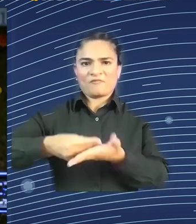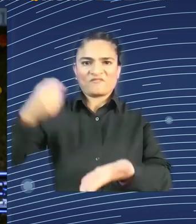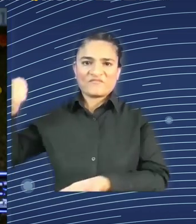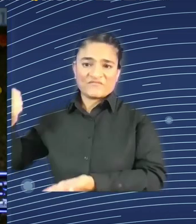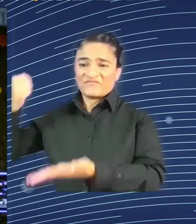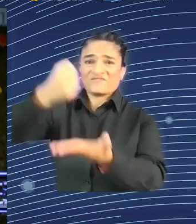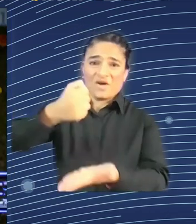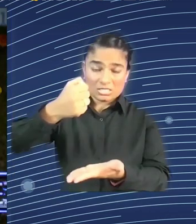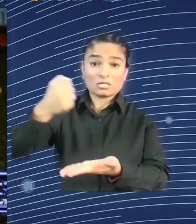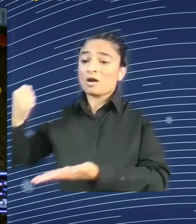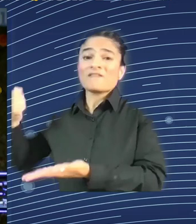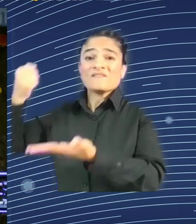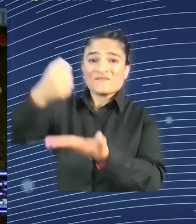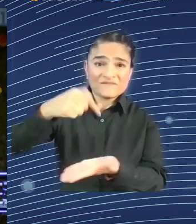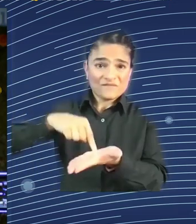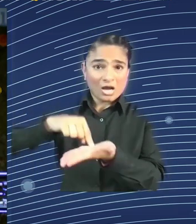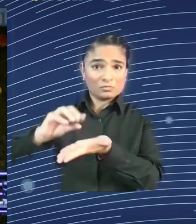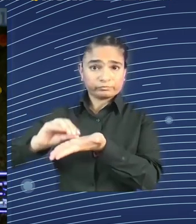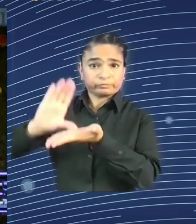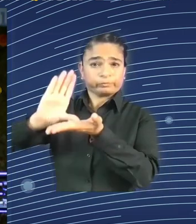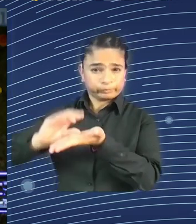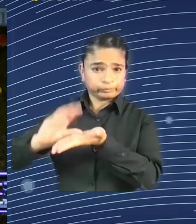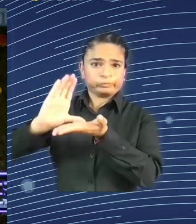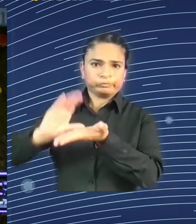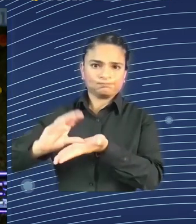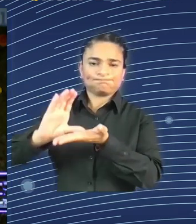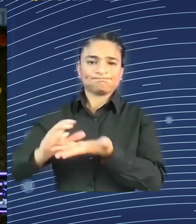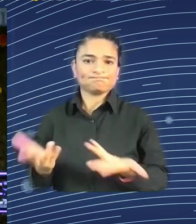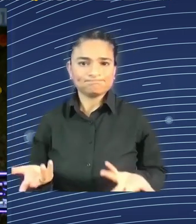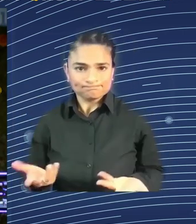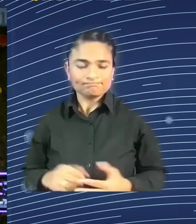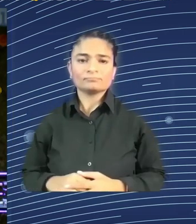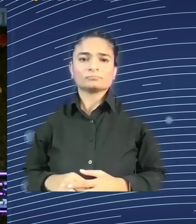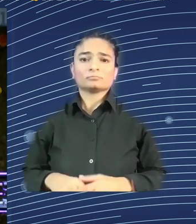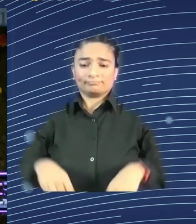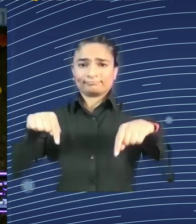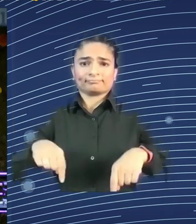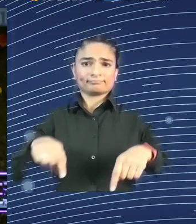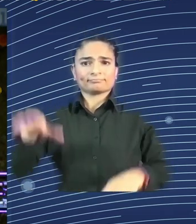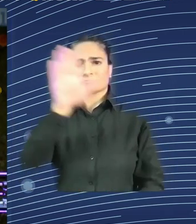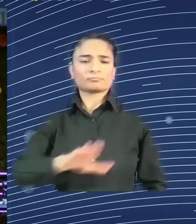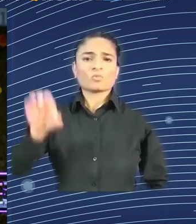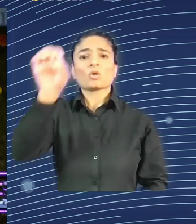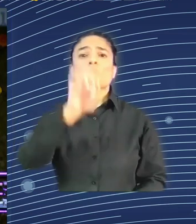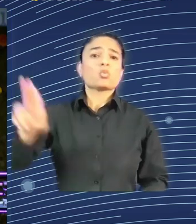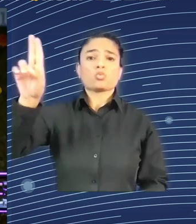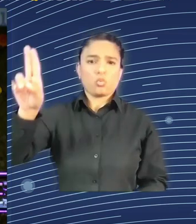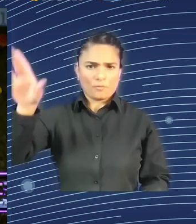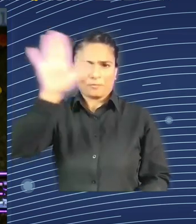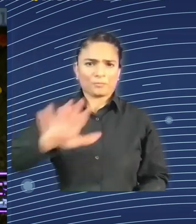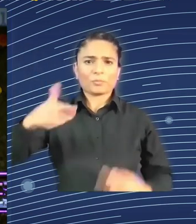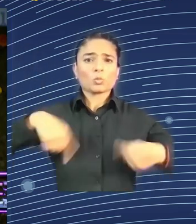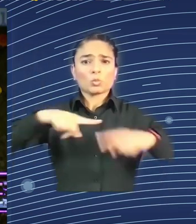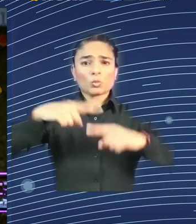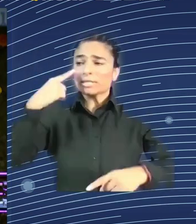funding landscapes, which actually support this new innovations, we see that for the early stage, there's actually in Europe